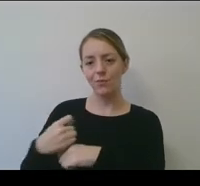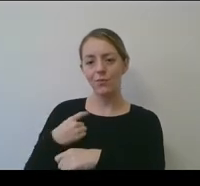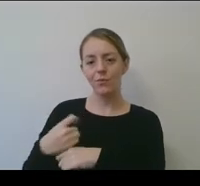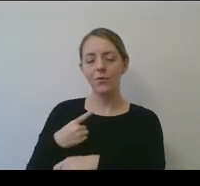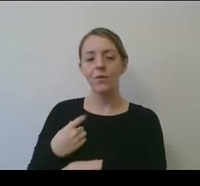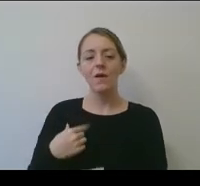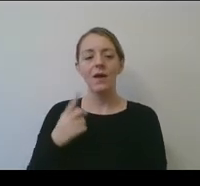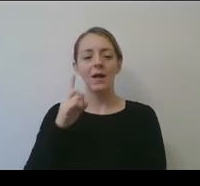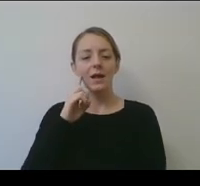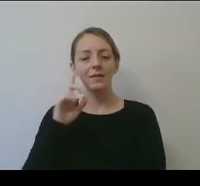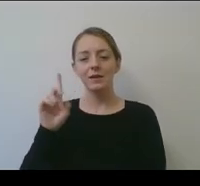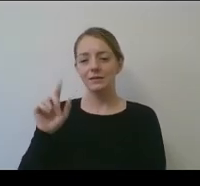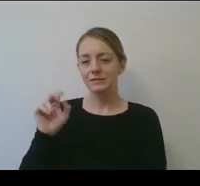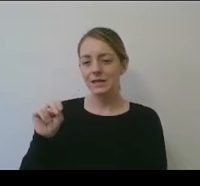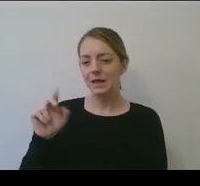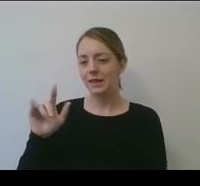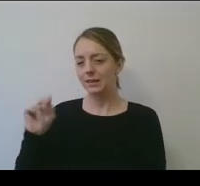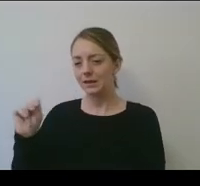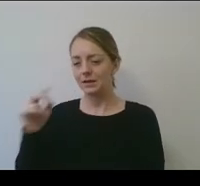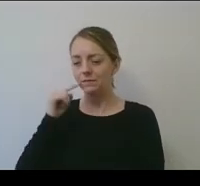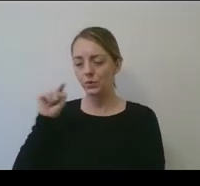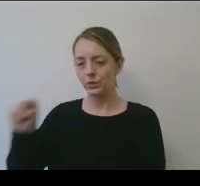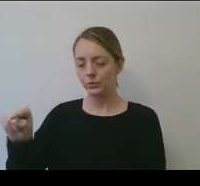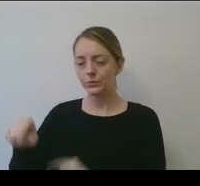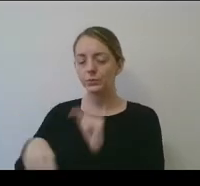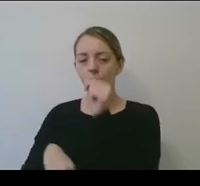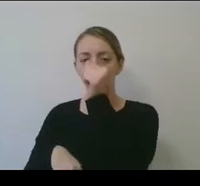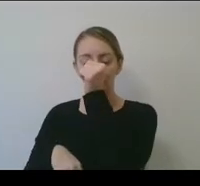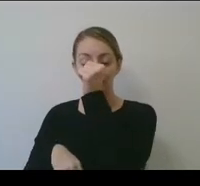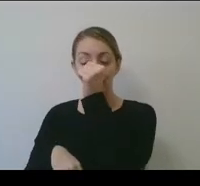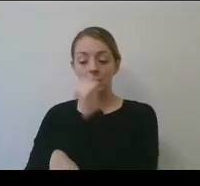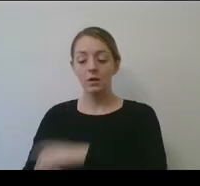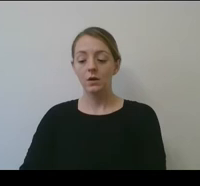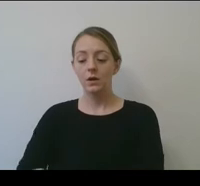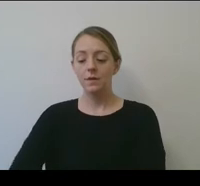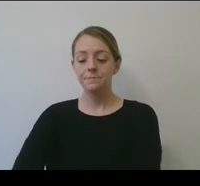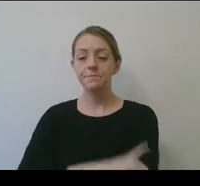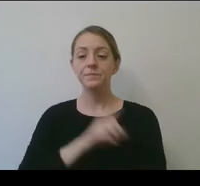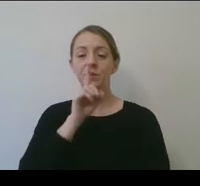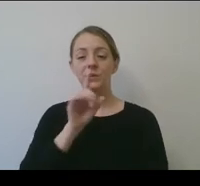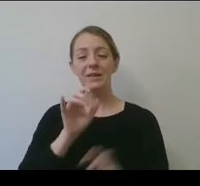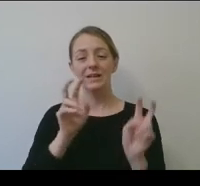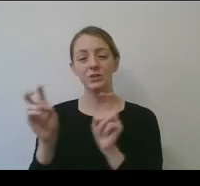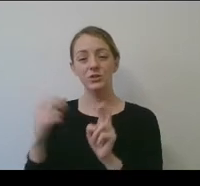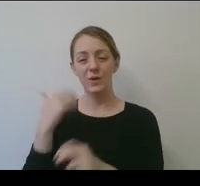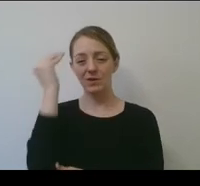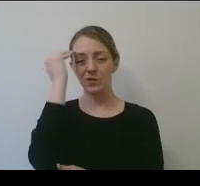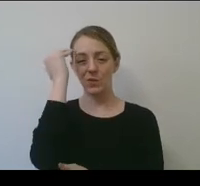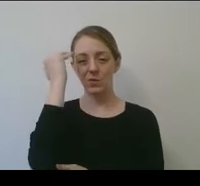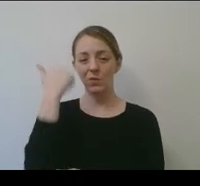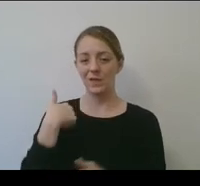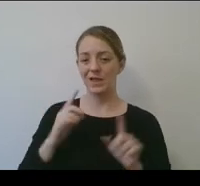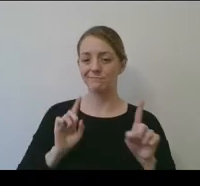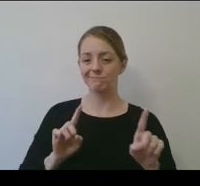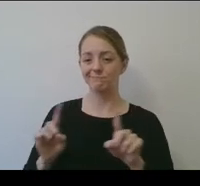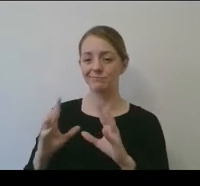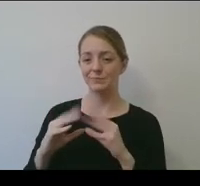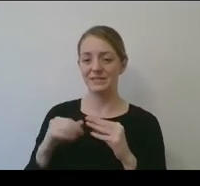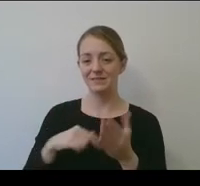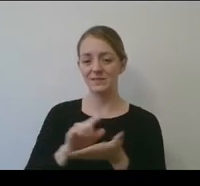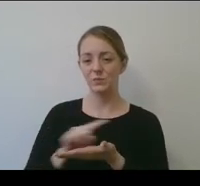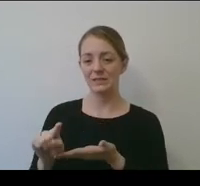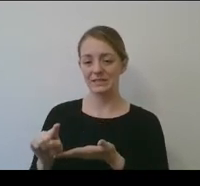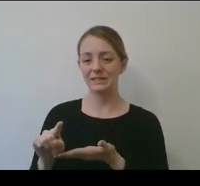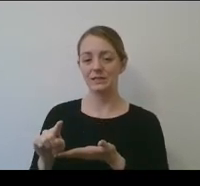think, Dan and Lynn, this one will be for you. And it's actually an issue that I know because I attended meetings this week that's being discussed by our membership